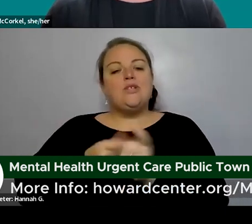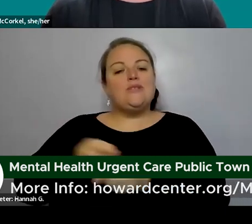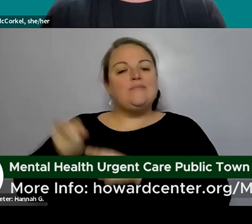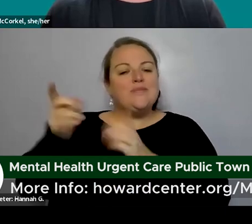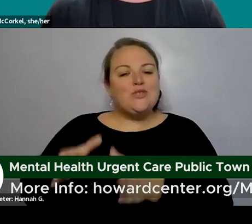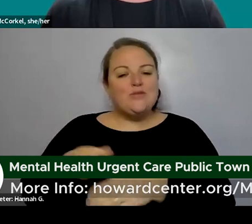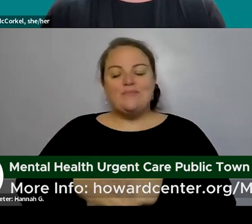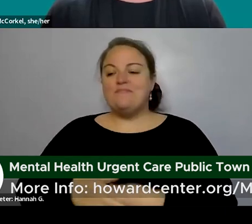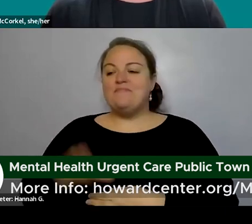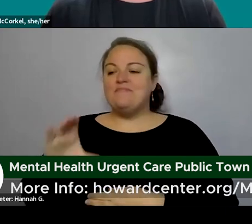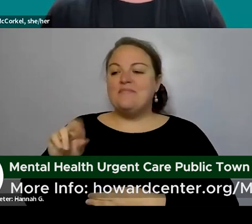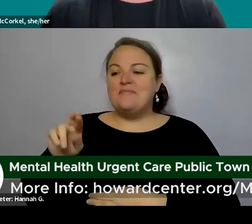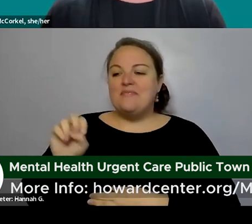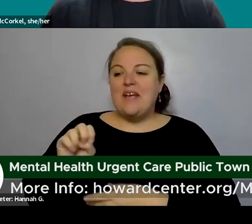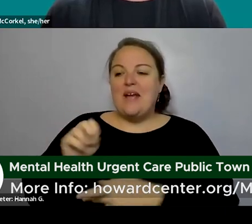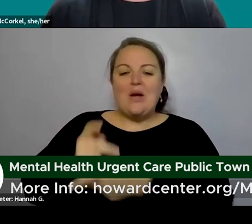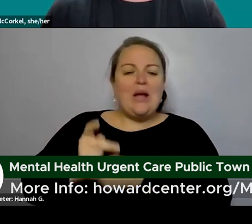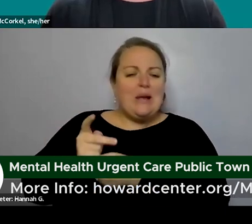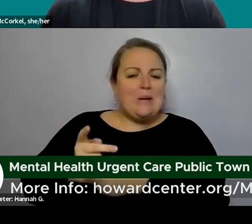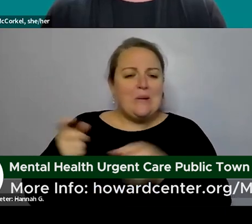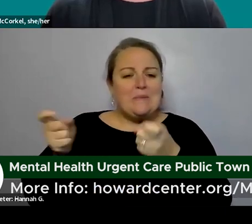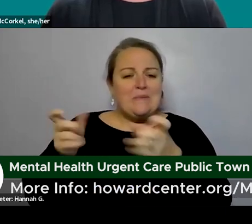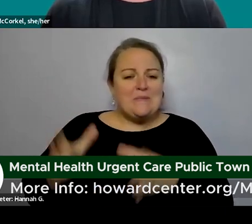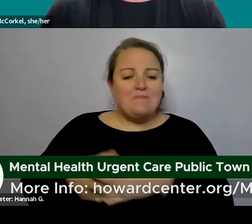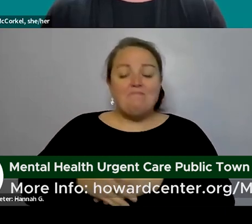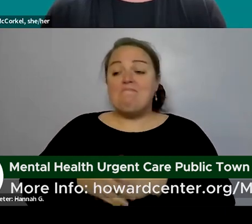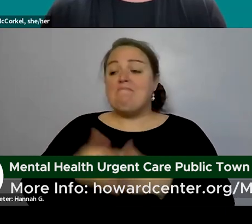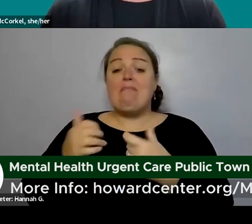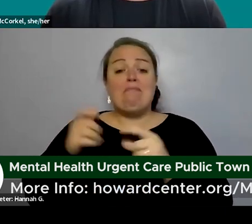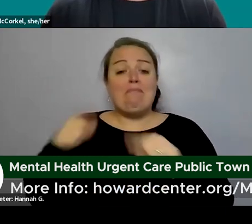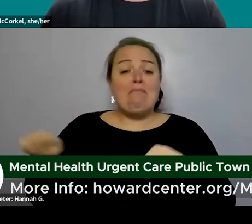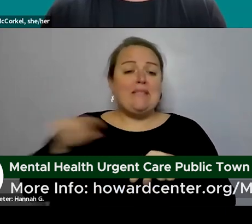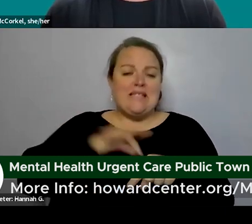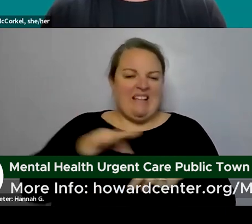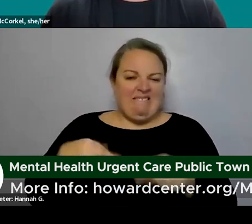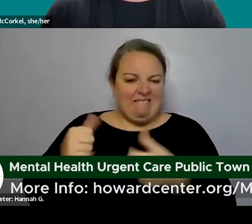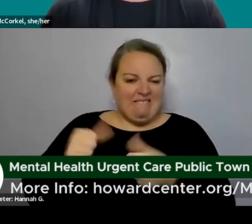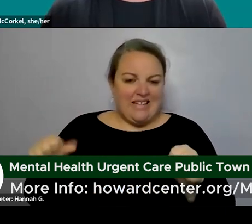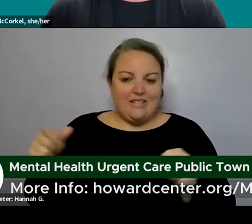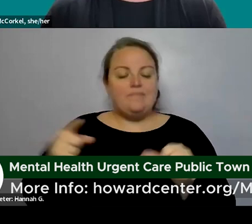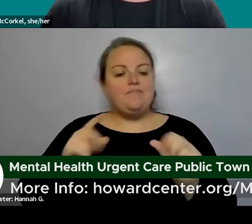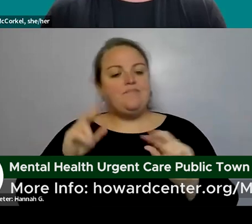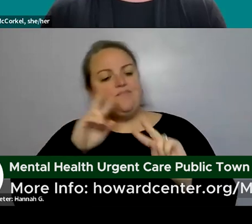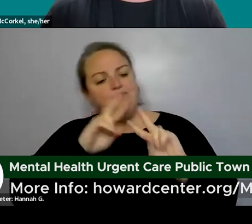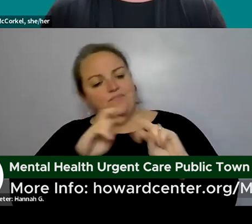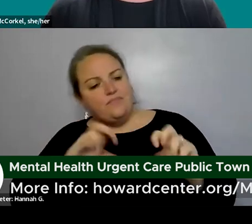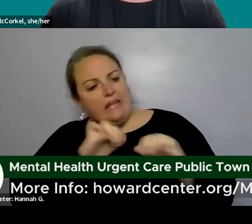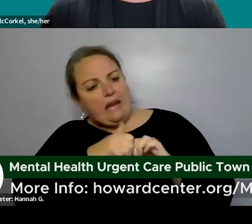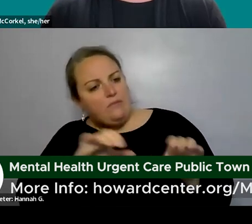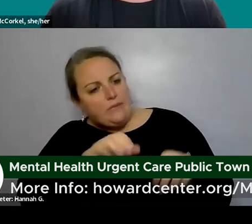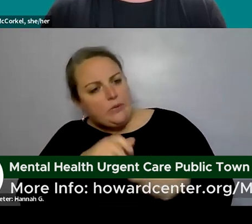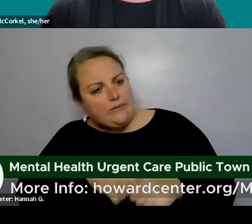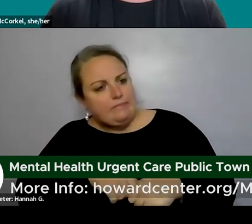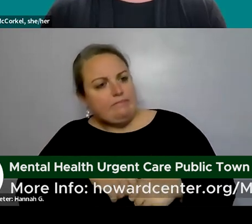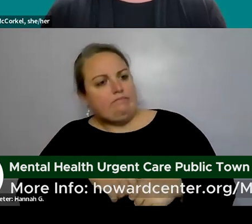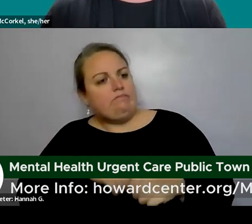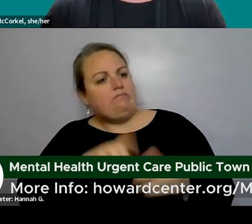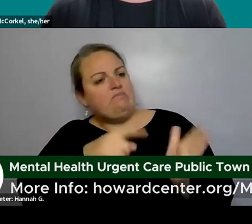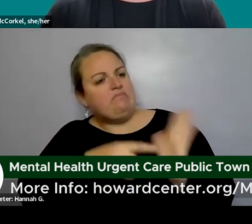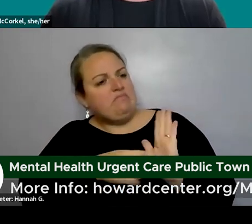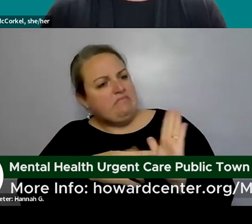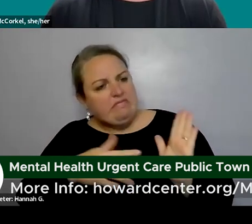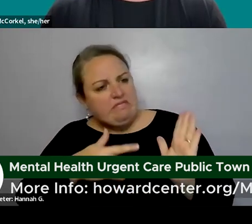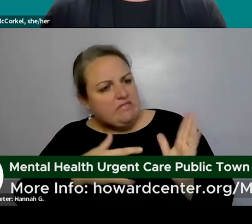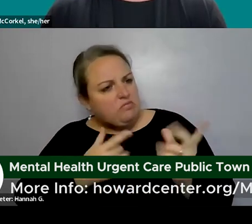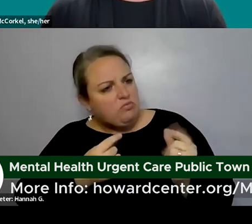manager or any different types of staff who will explore how a person has been doing recently what symptoms they're